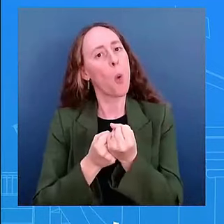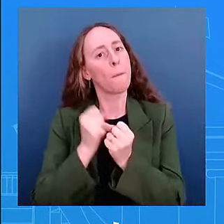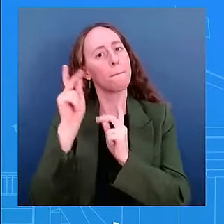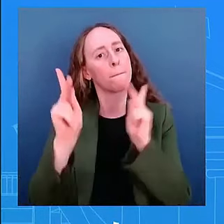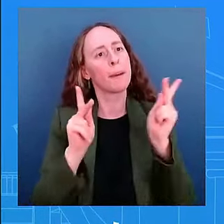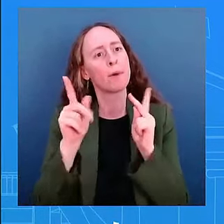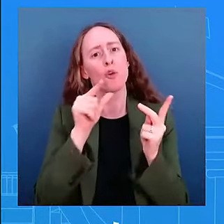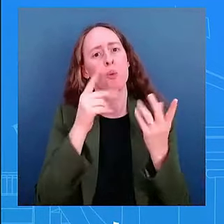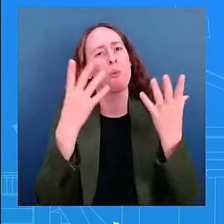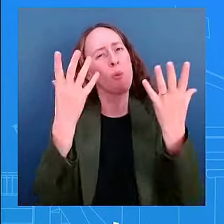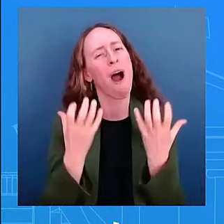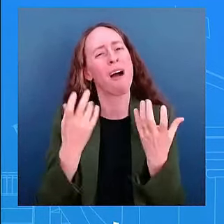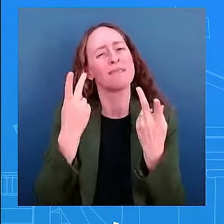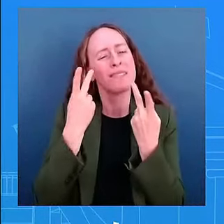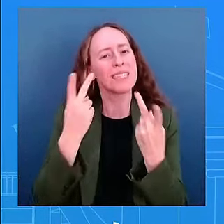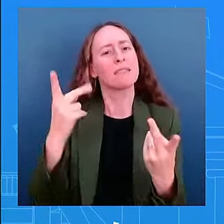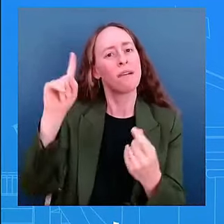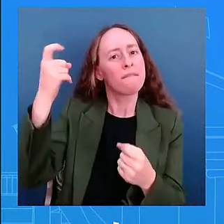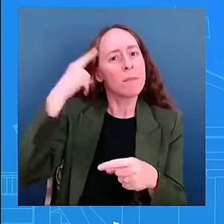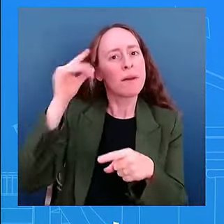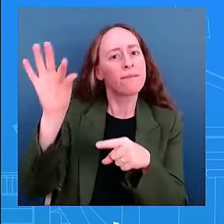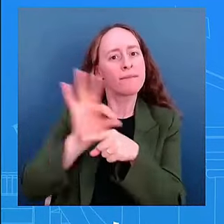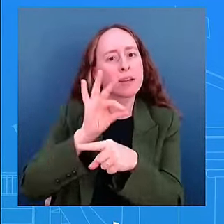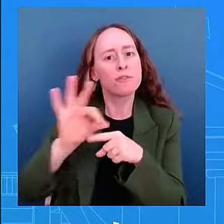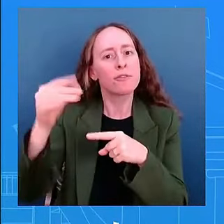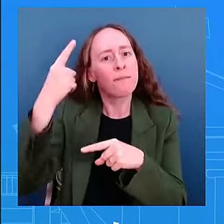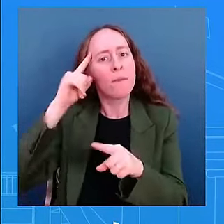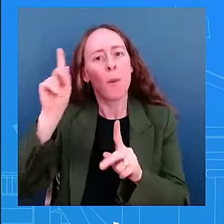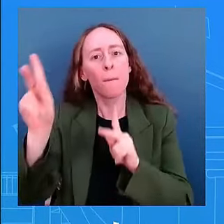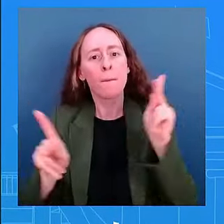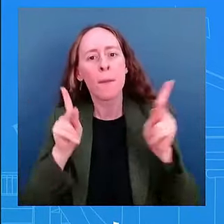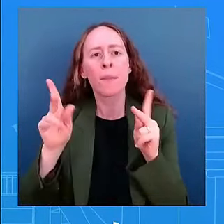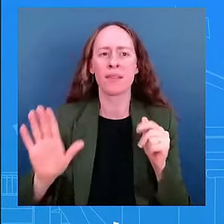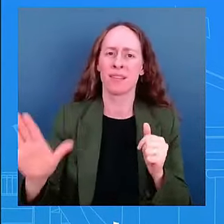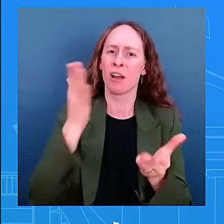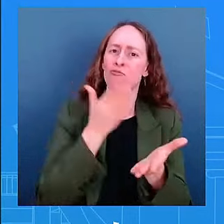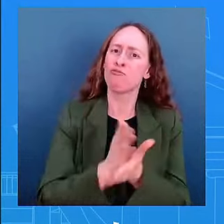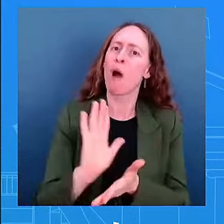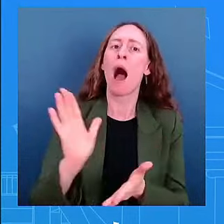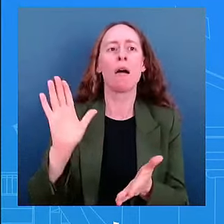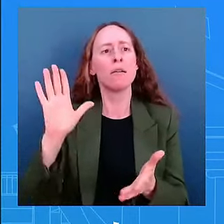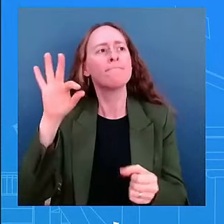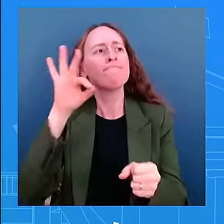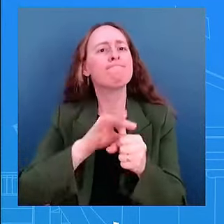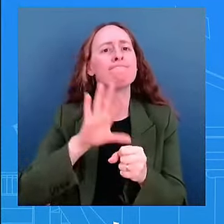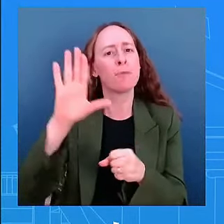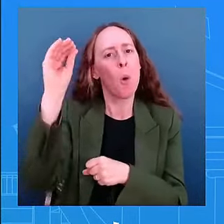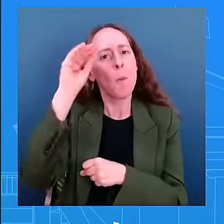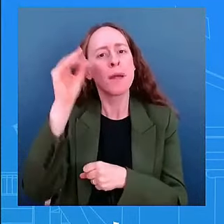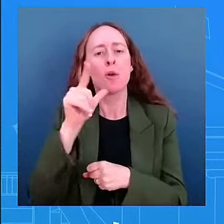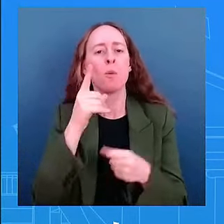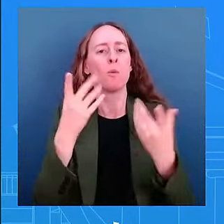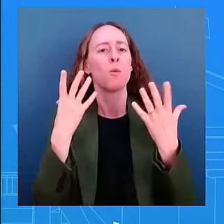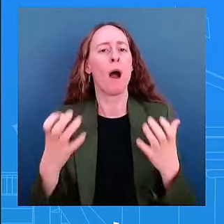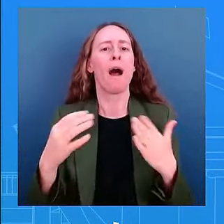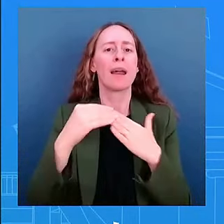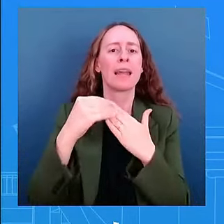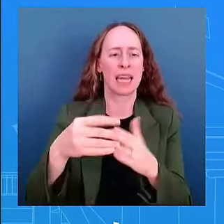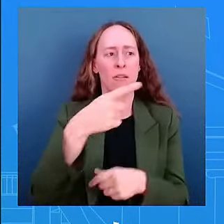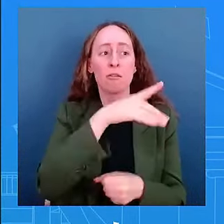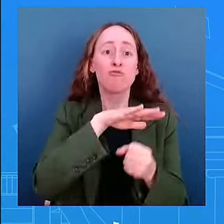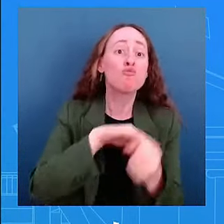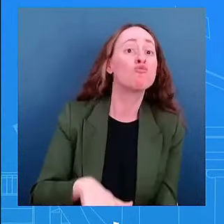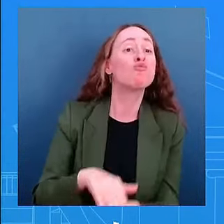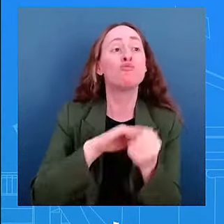their right to express their views freely and without uh reprisal so that is where we stand uh